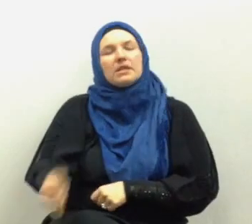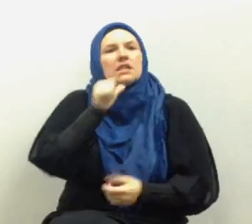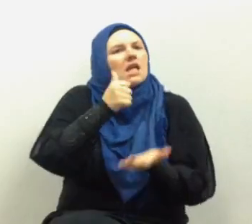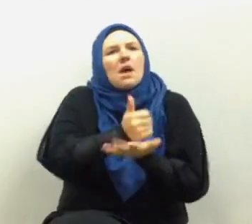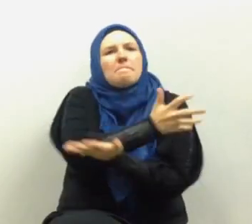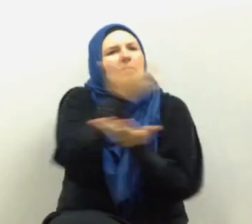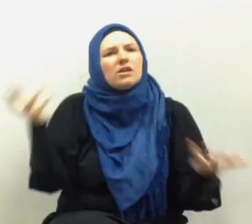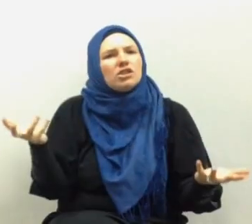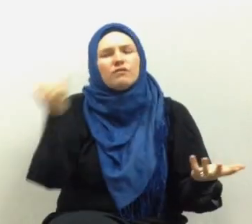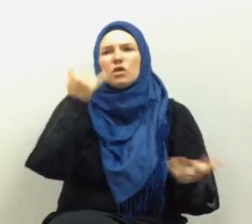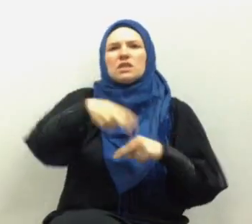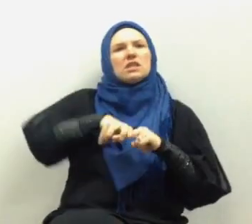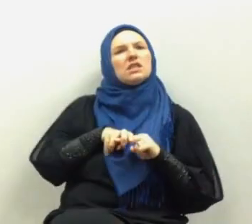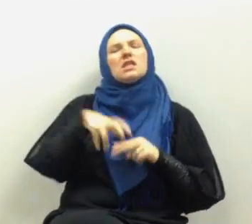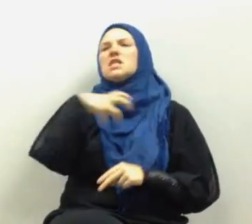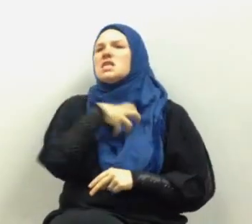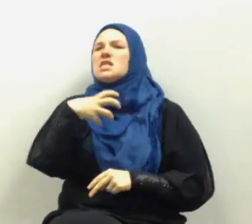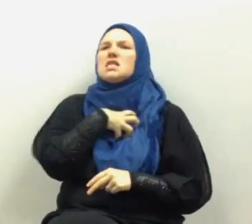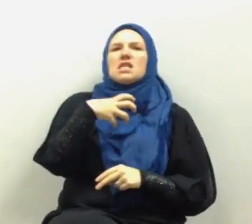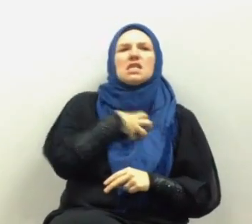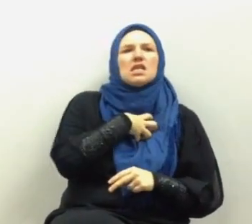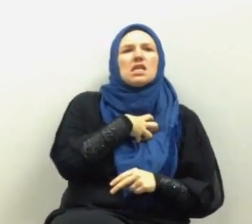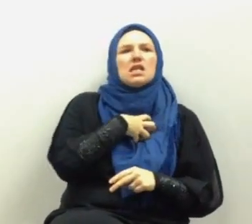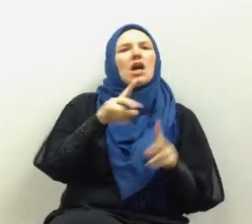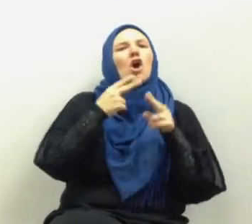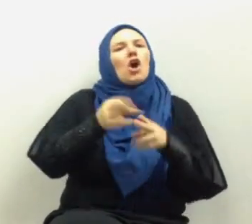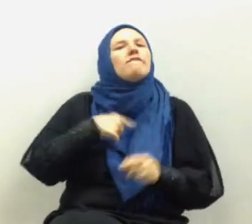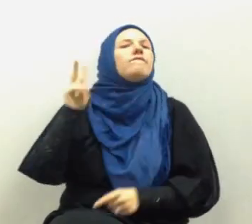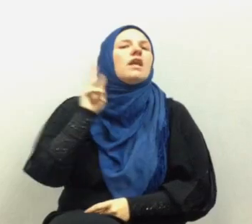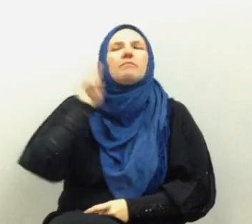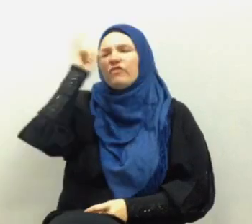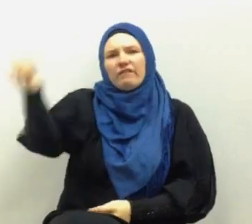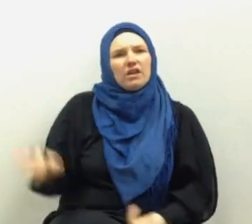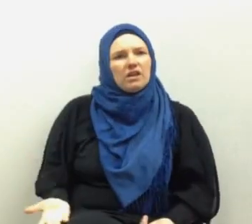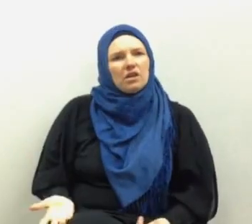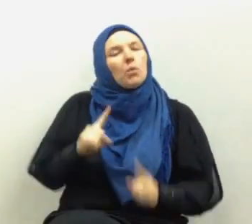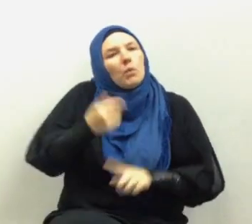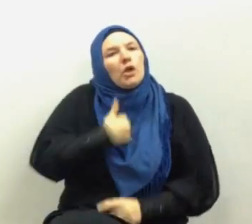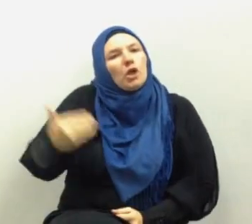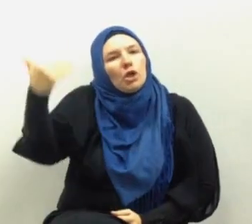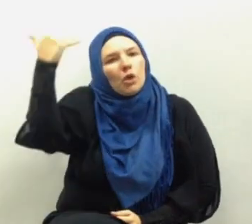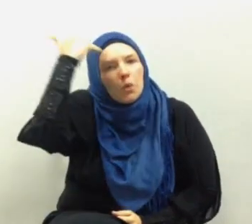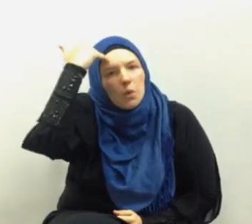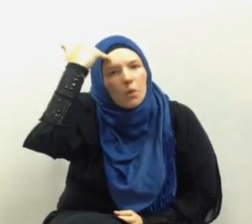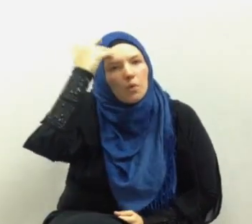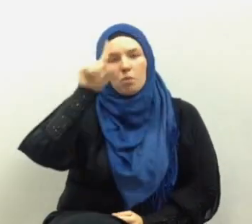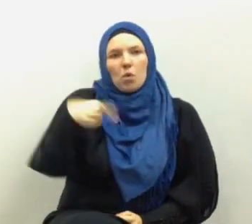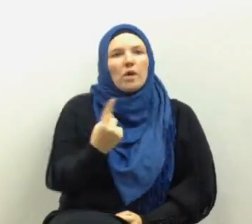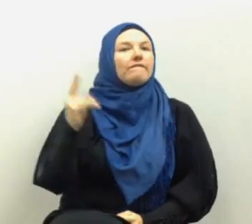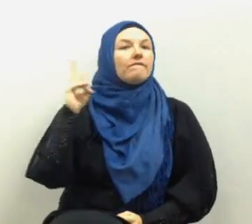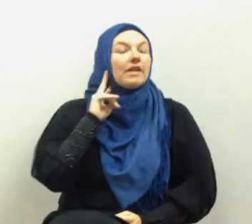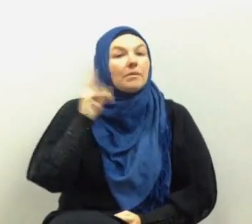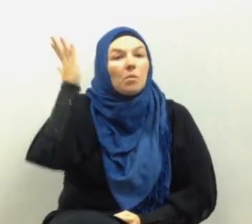it doesn't help much to continue to speak as victims when we know we